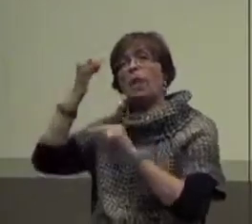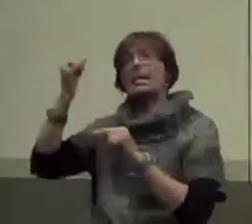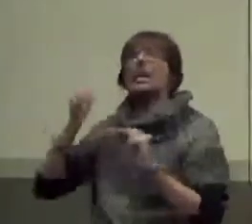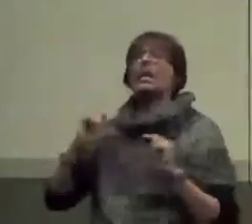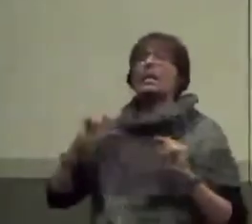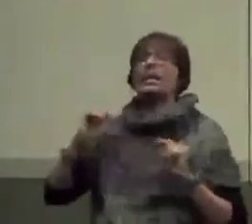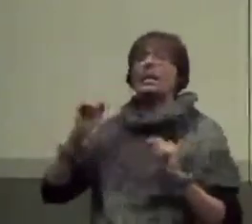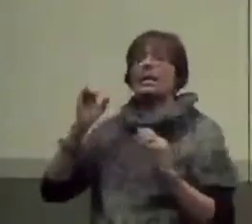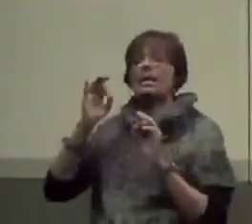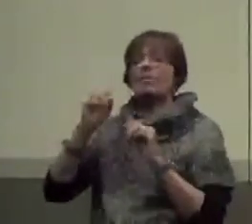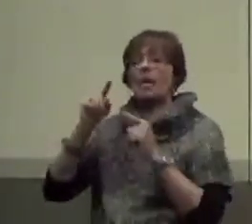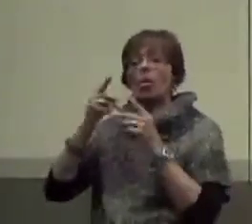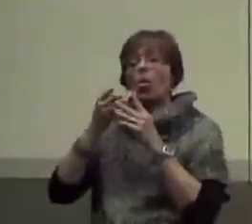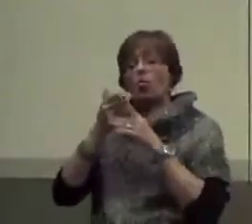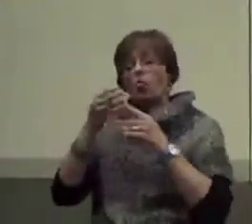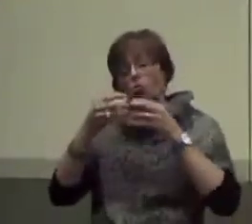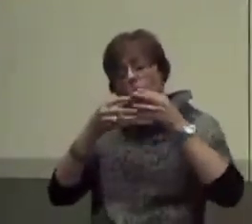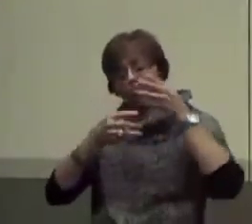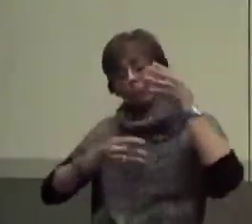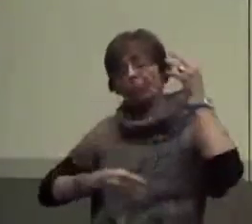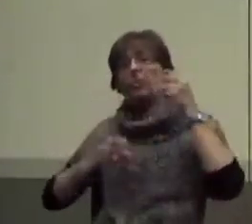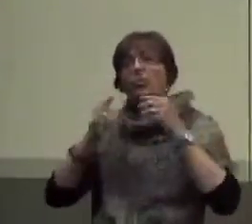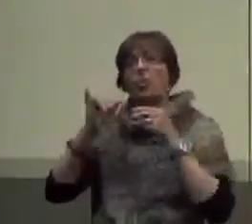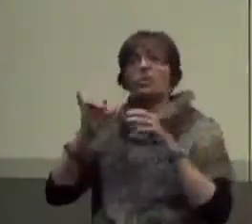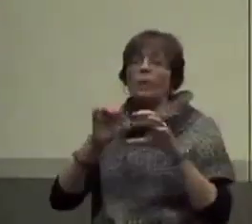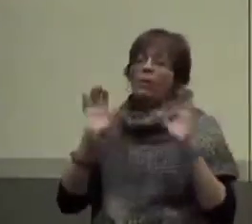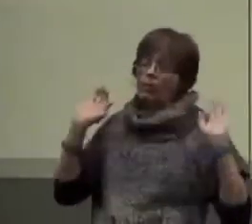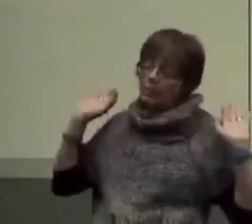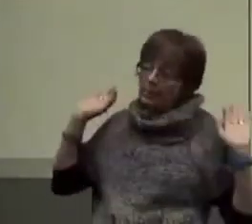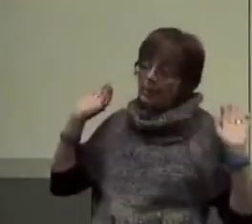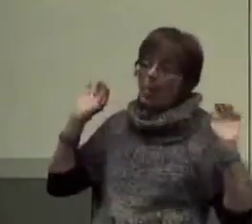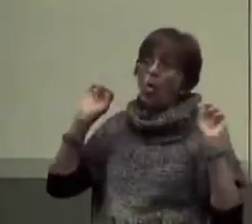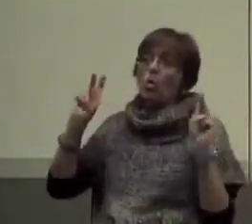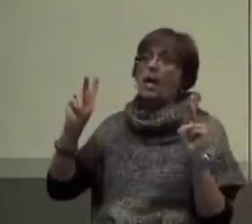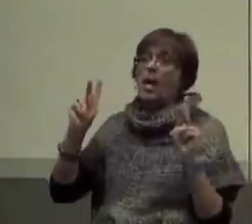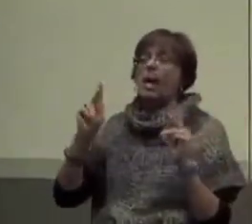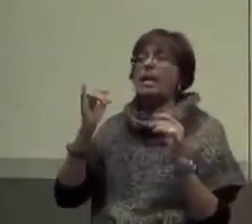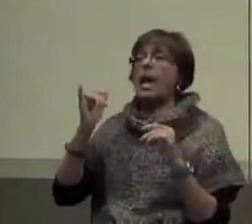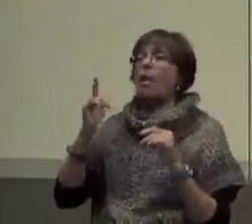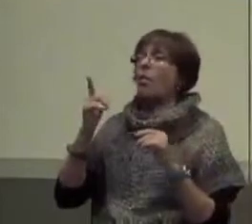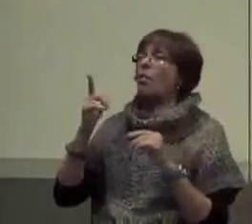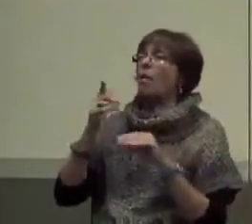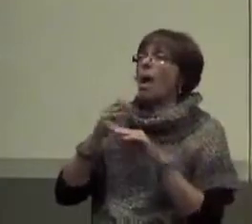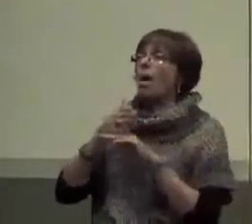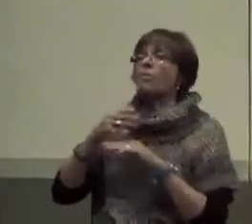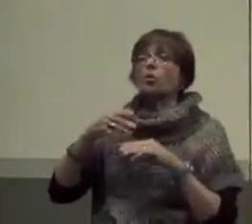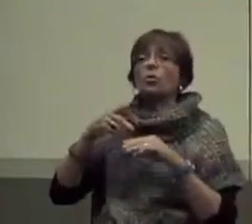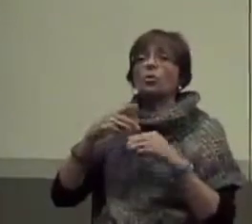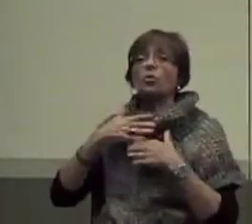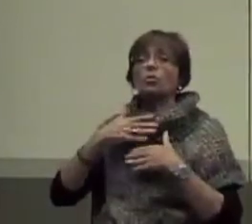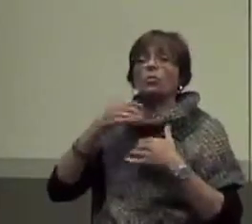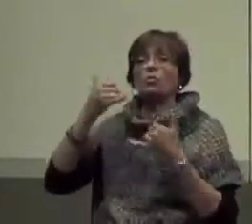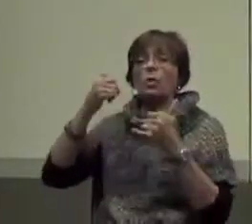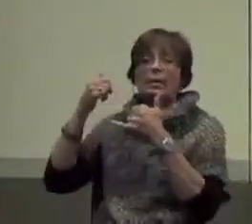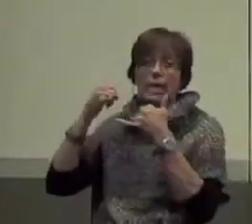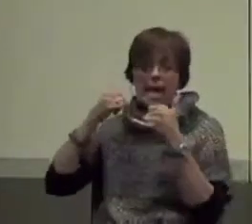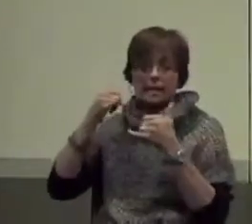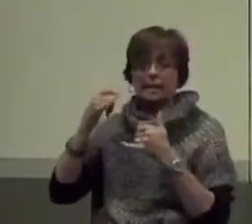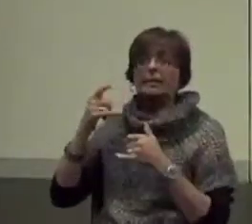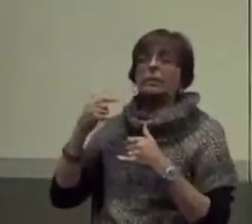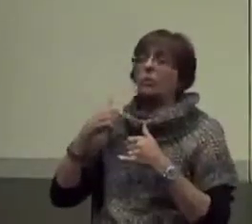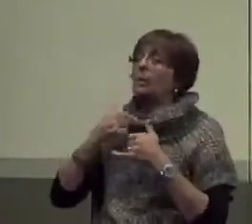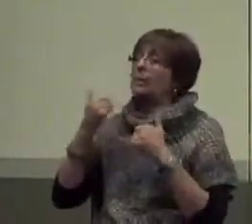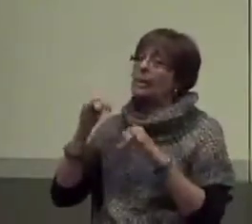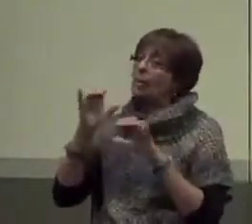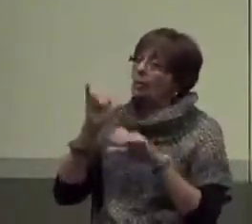you know, if they're going to go through their repertoire of behaviors, okay, now you come back from recess, we're still going to do that